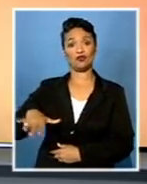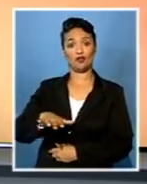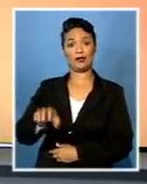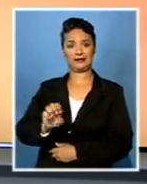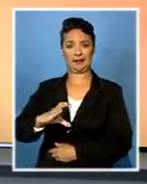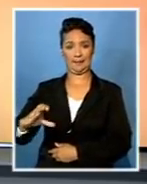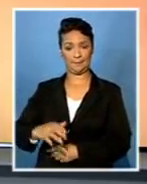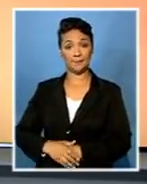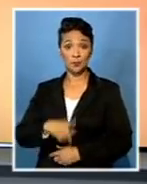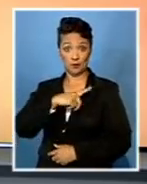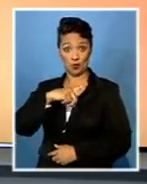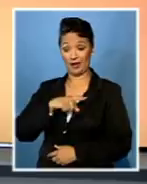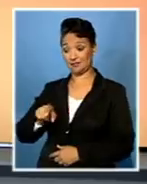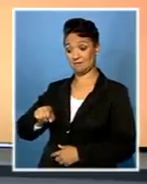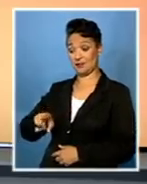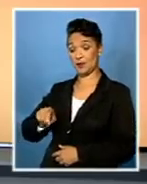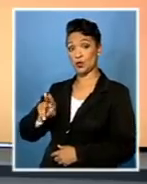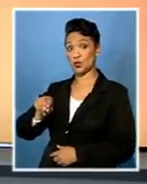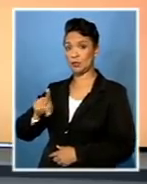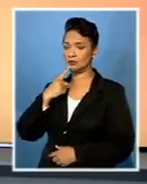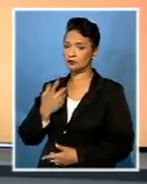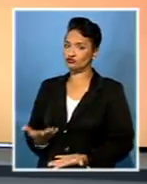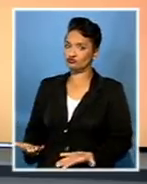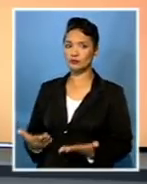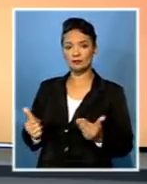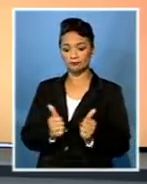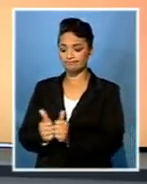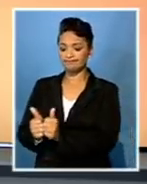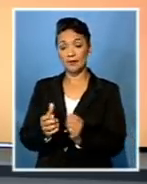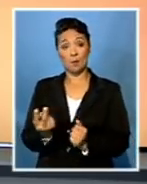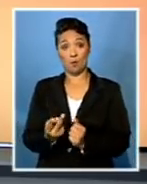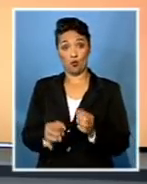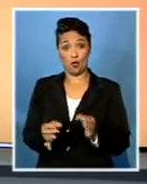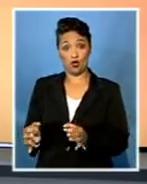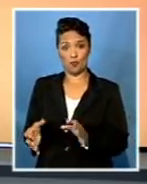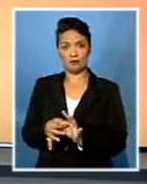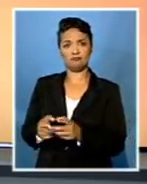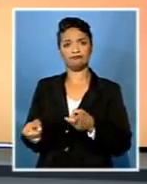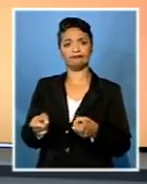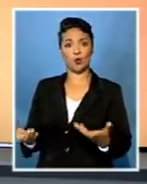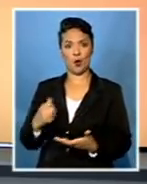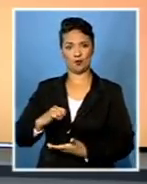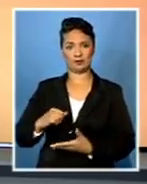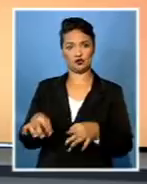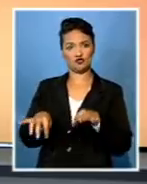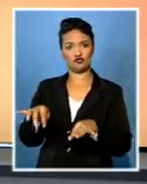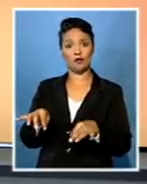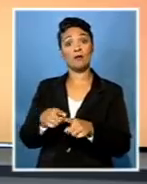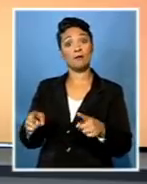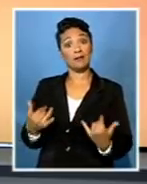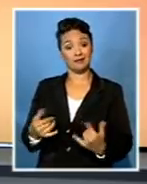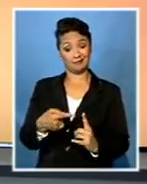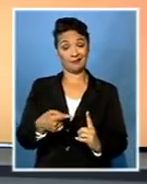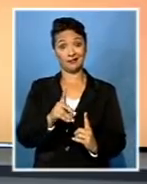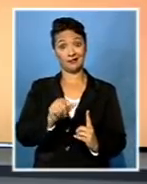Mandela Bay Metro. UDM leader Bantu Holomisa says that the coalition government's problems have been resolved, but DA